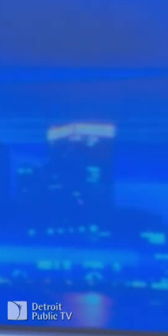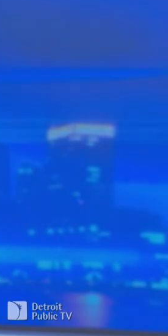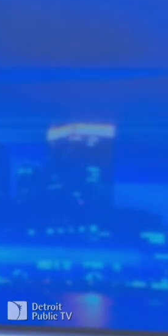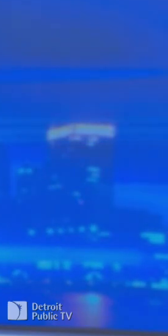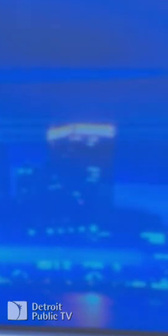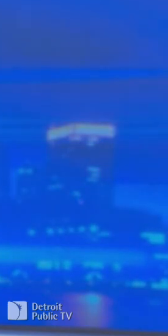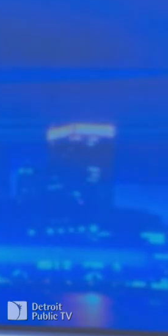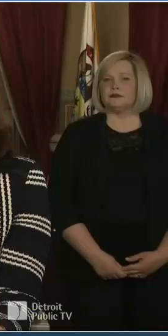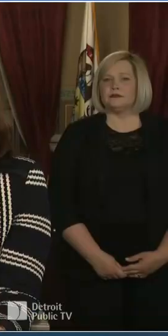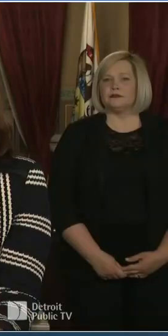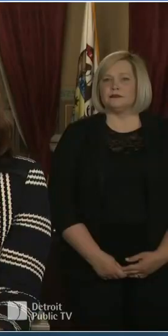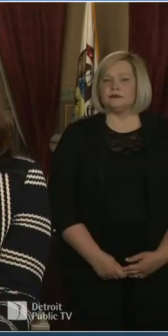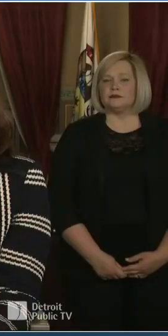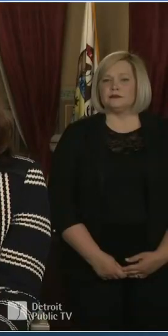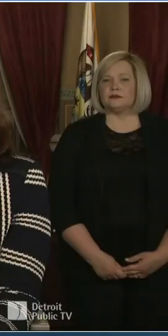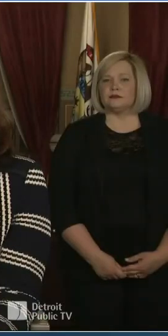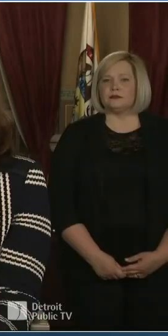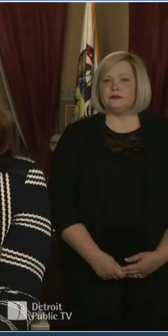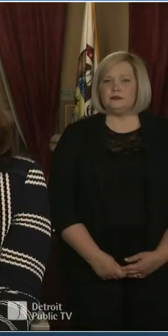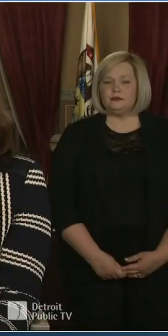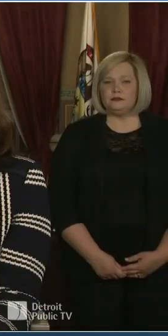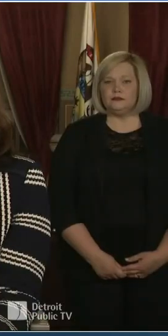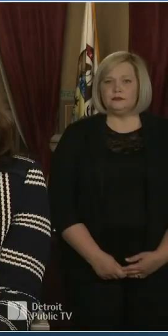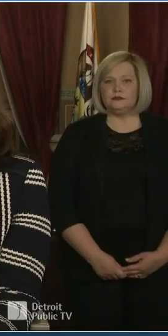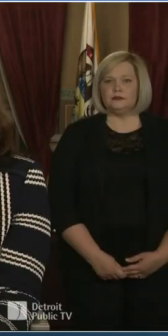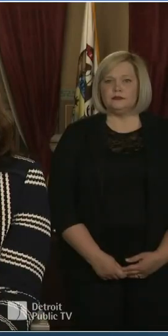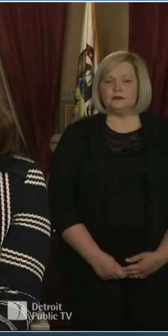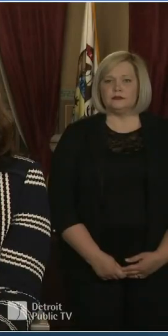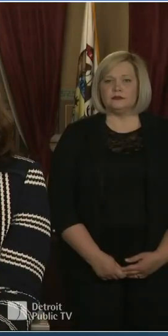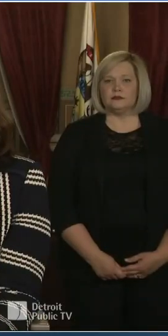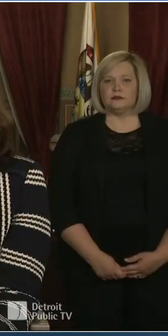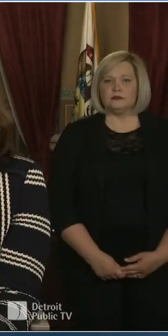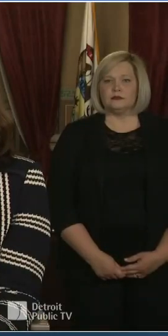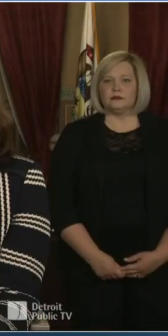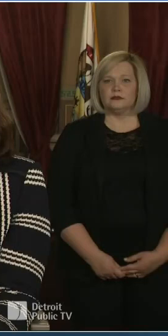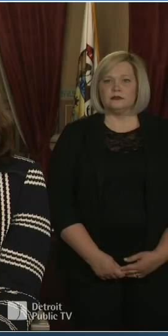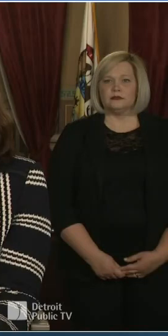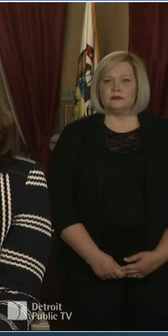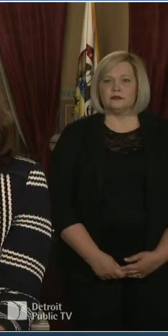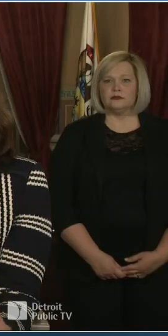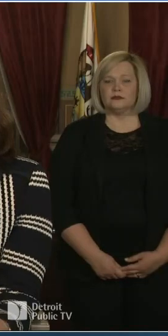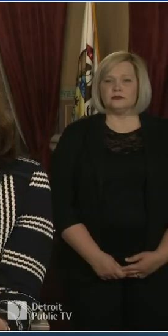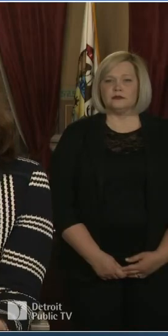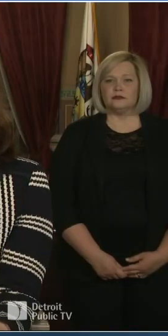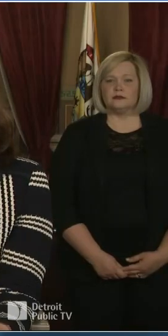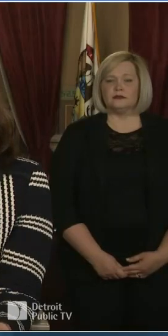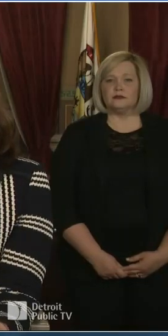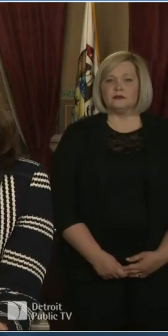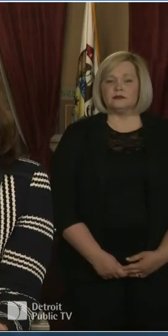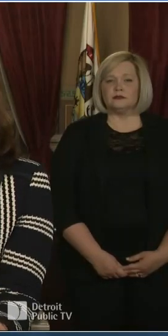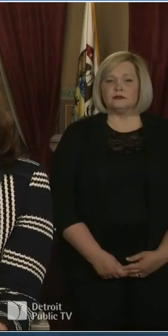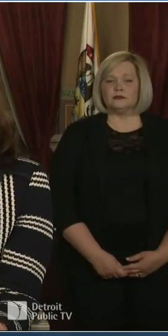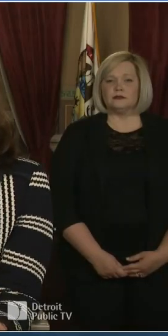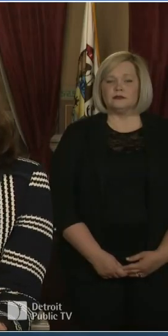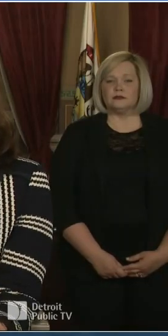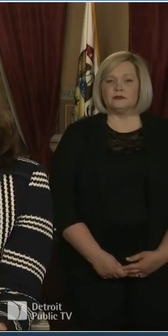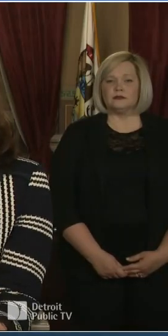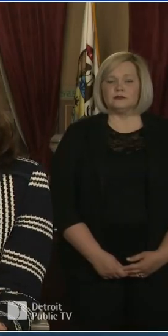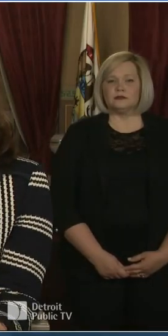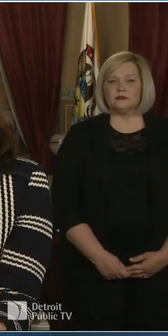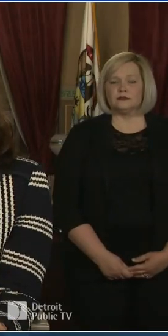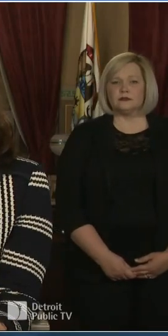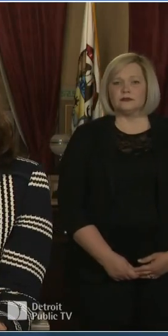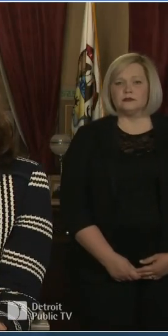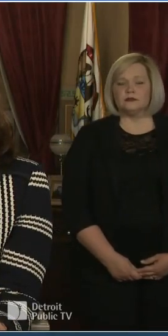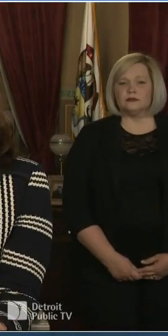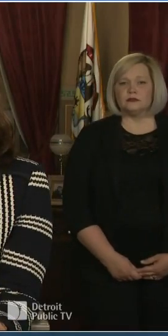Uh, you originally wanted that to stay in place until April 14th. The president moved the federal, uh, guideline out to April 30th. And then you've